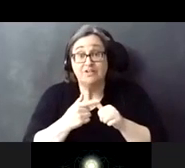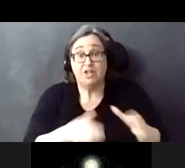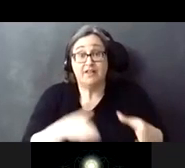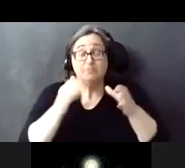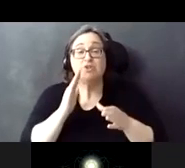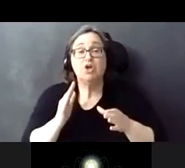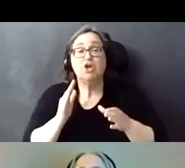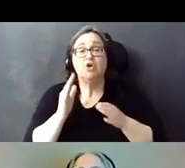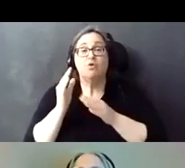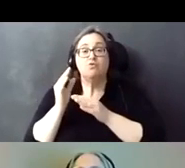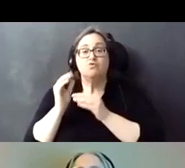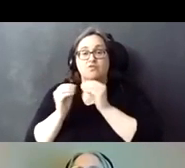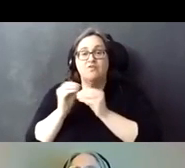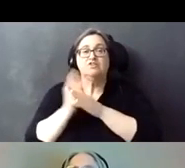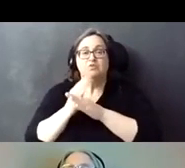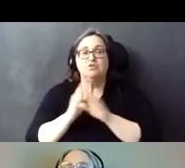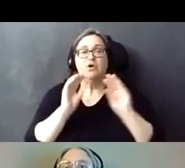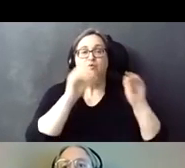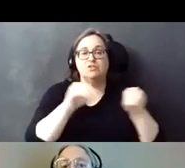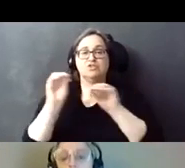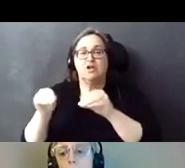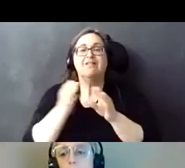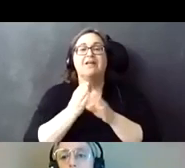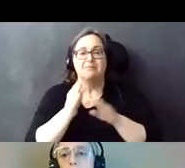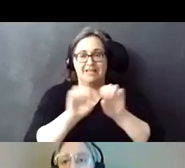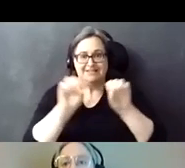they will be restored and reinstalled in the main station.